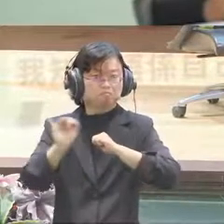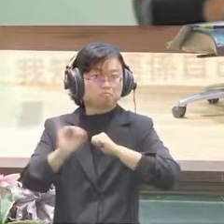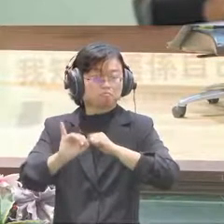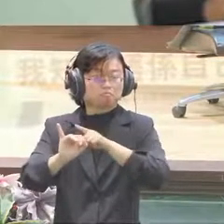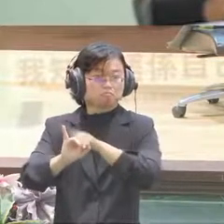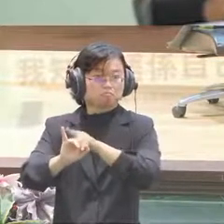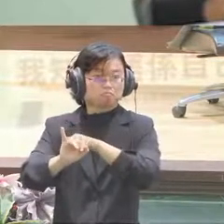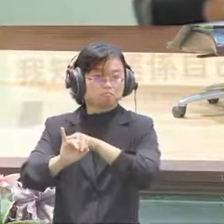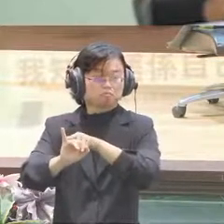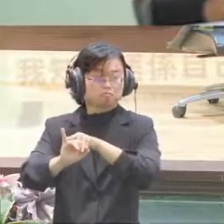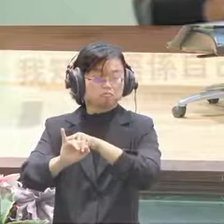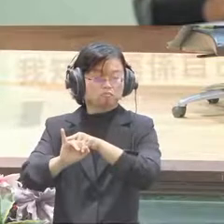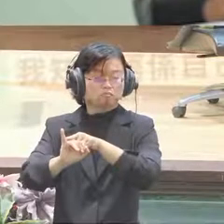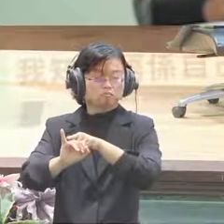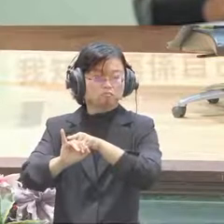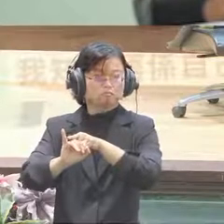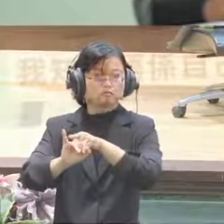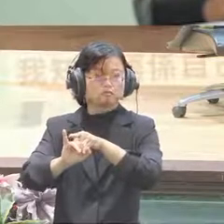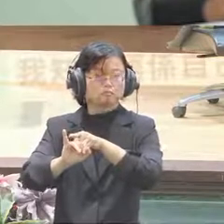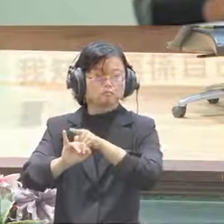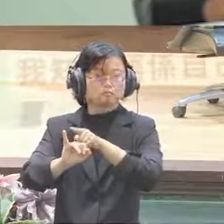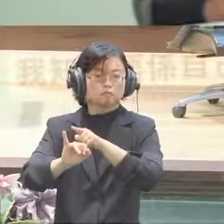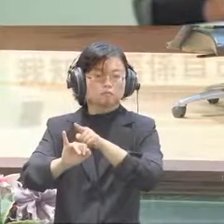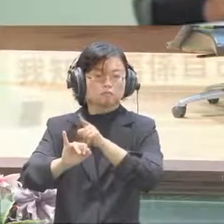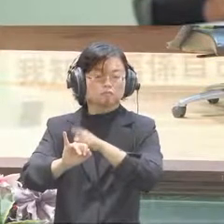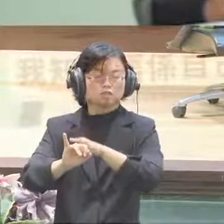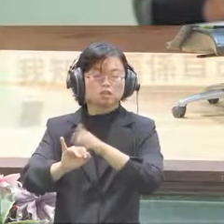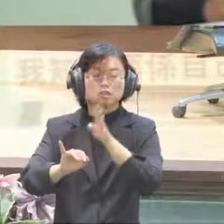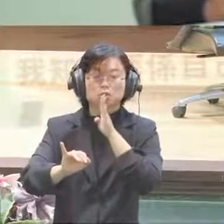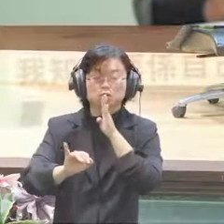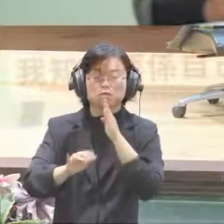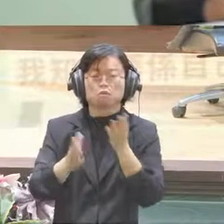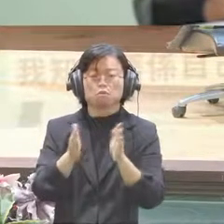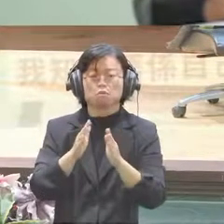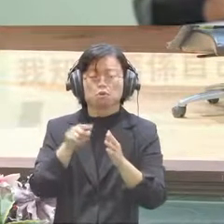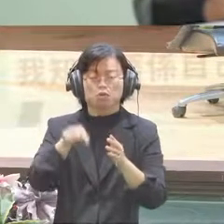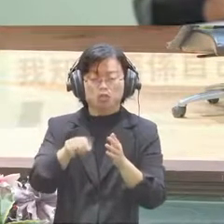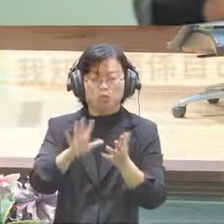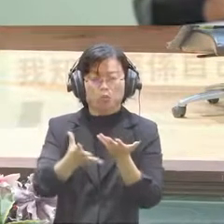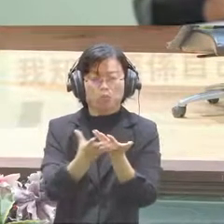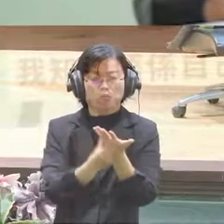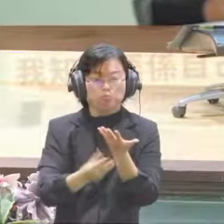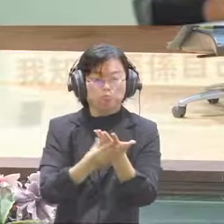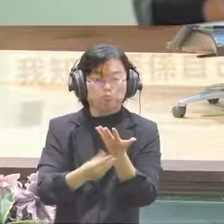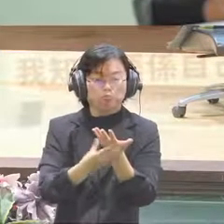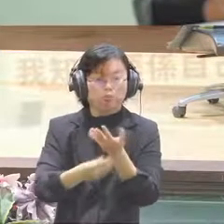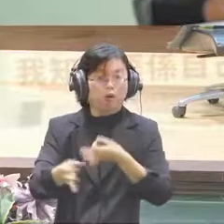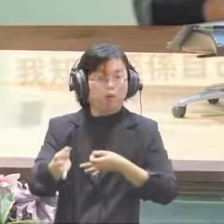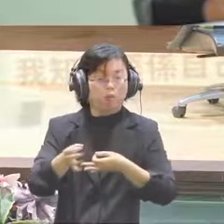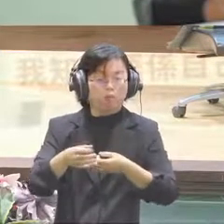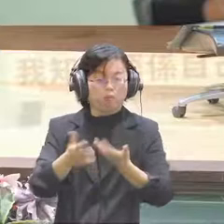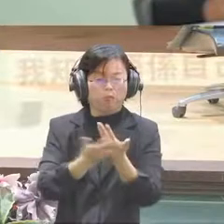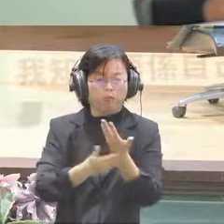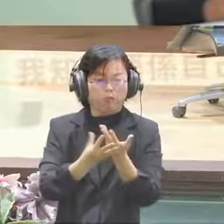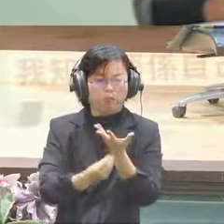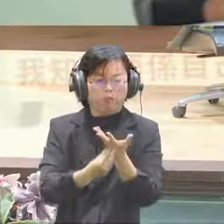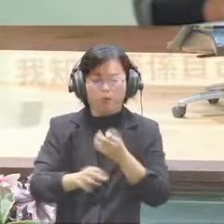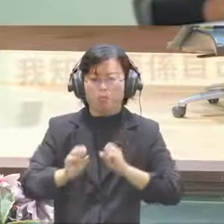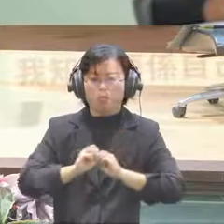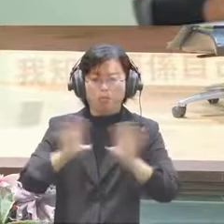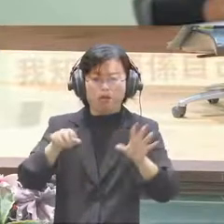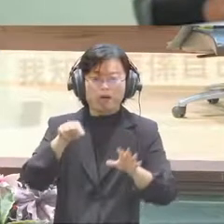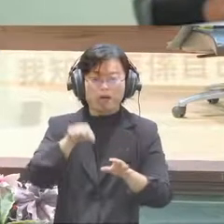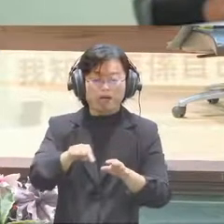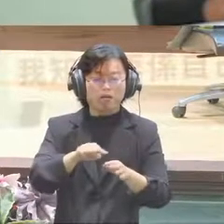uncertainty for the civil society and also the think tanks and also the liberal research community about whether it is still safe